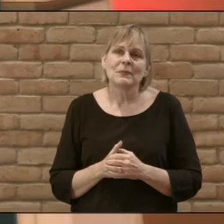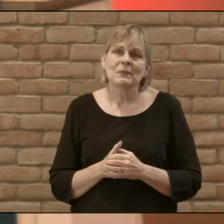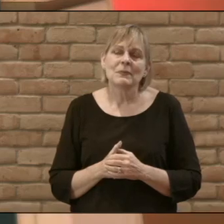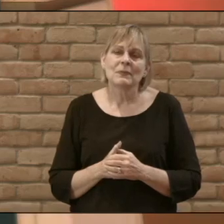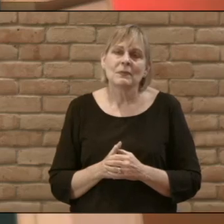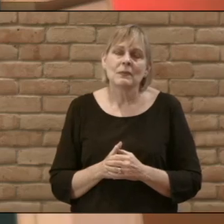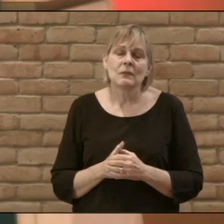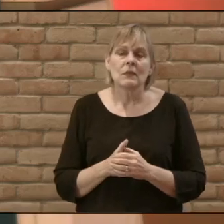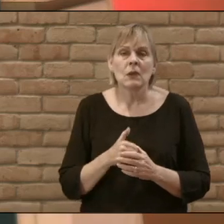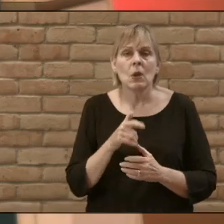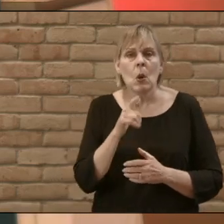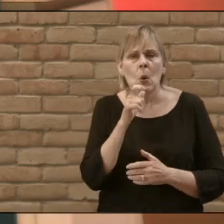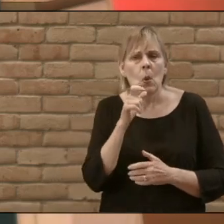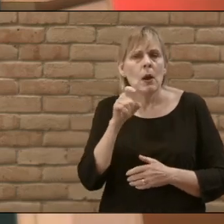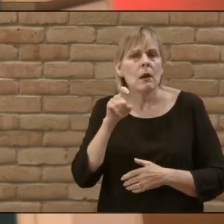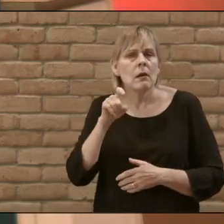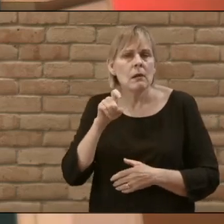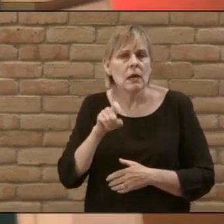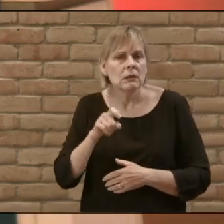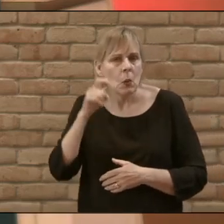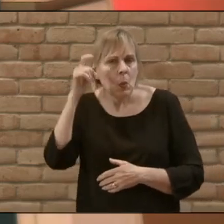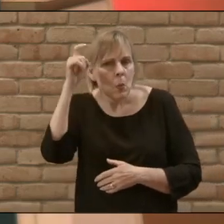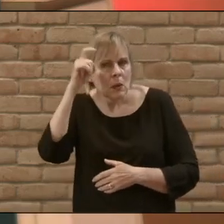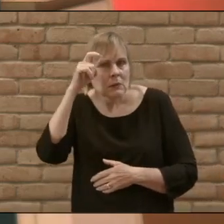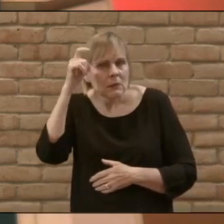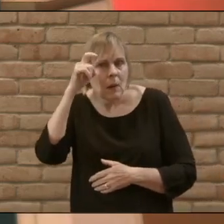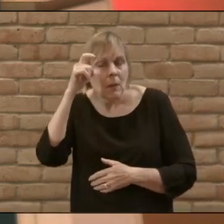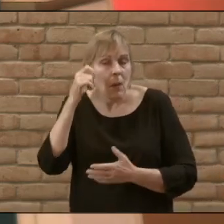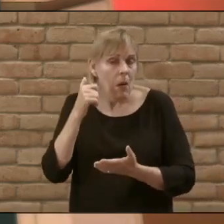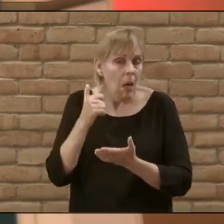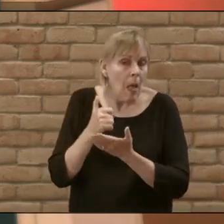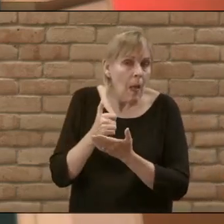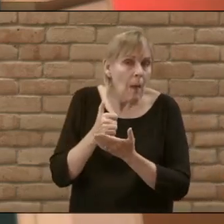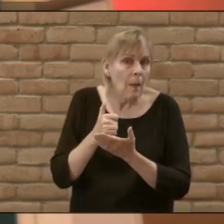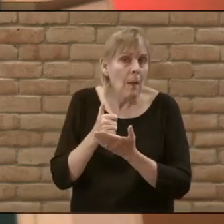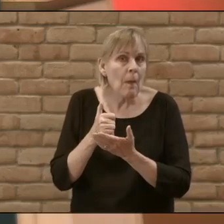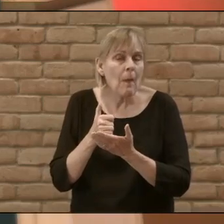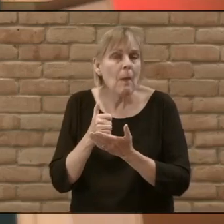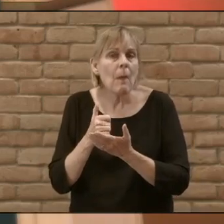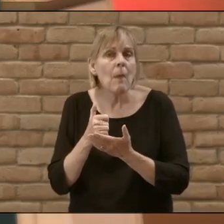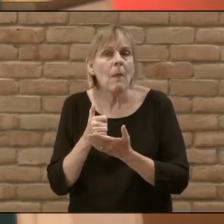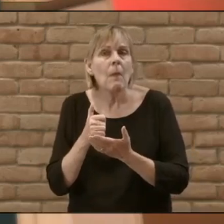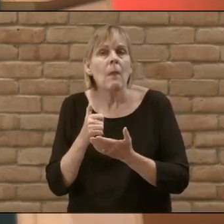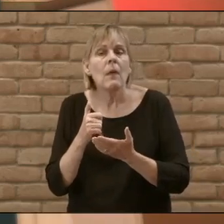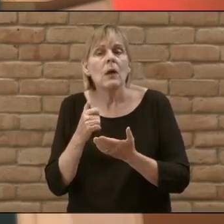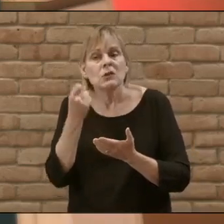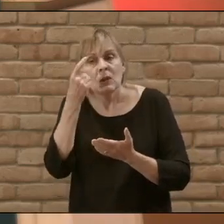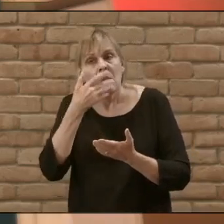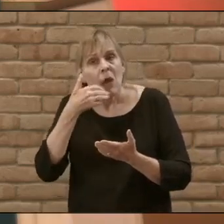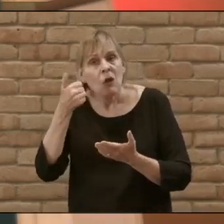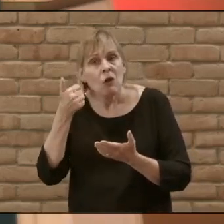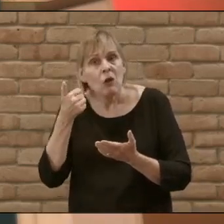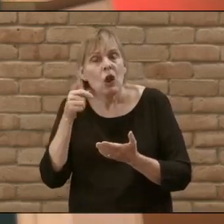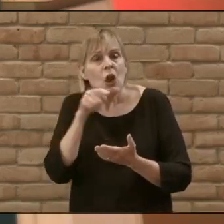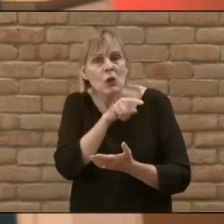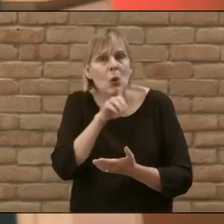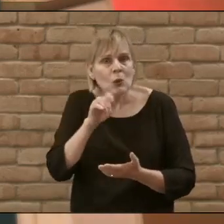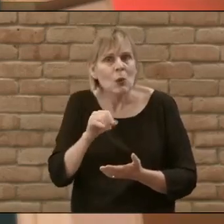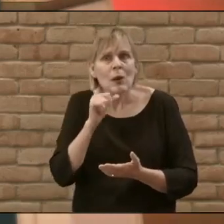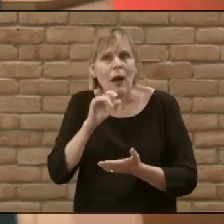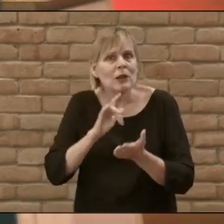who needs wisdom or help or facts about the situation to understand it better you you do